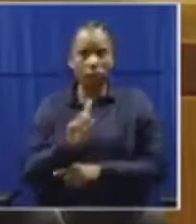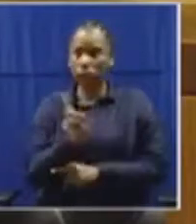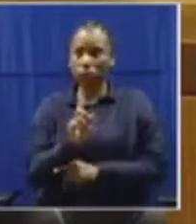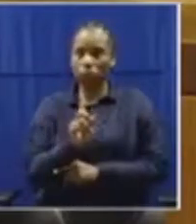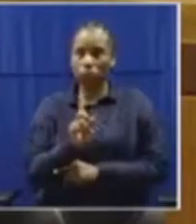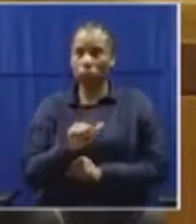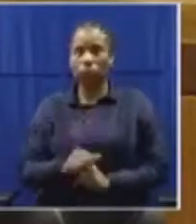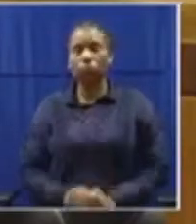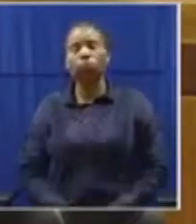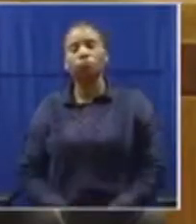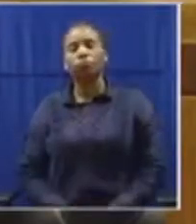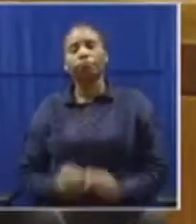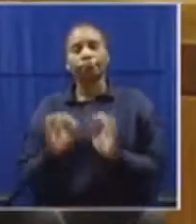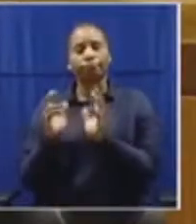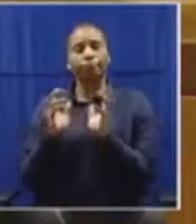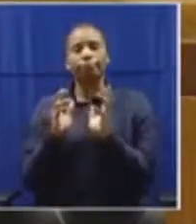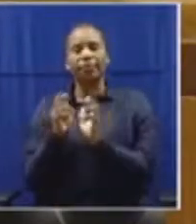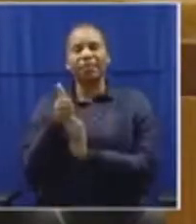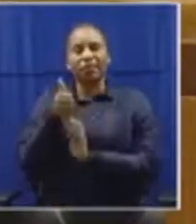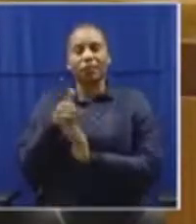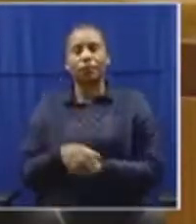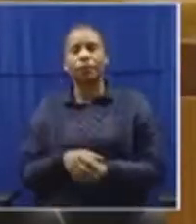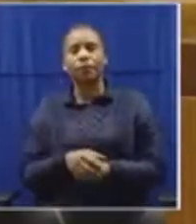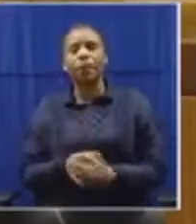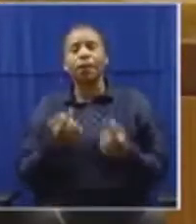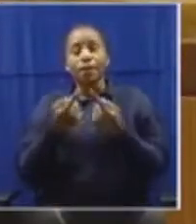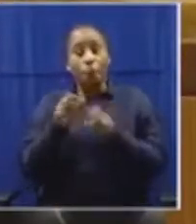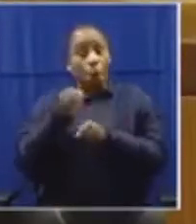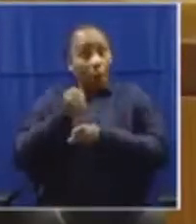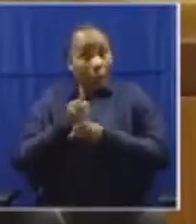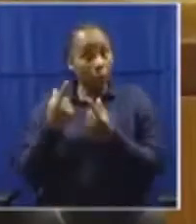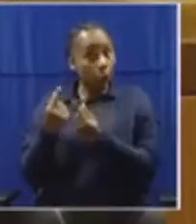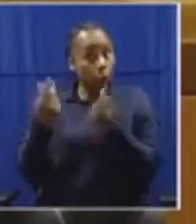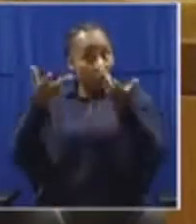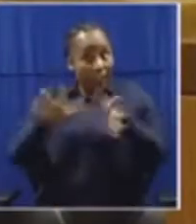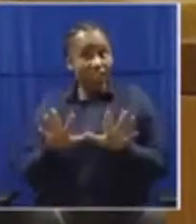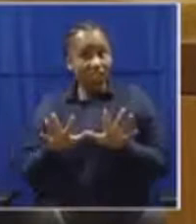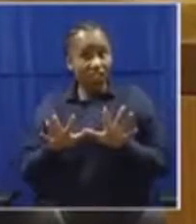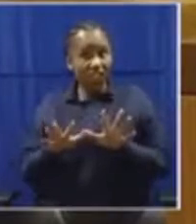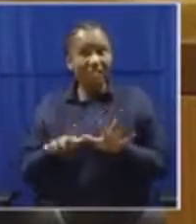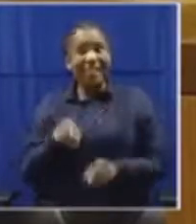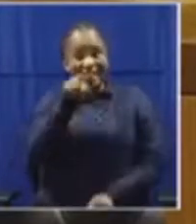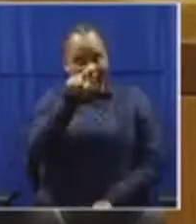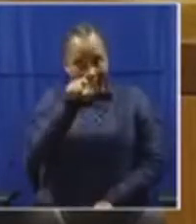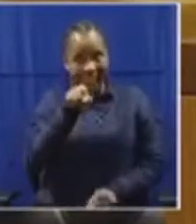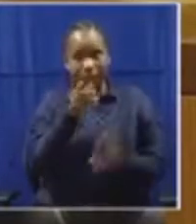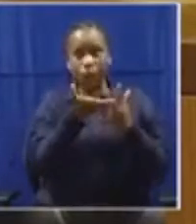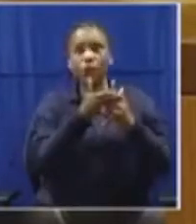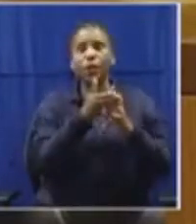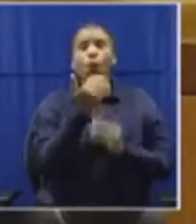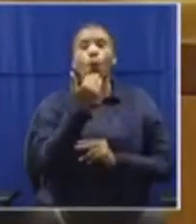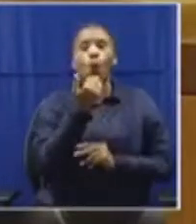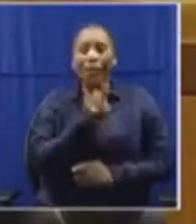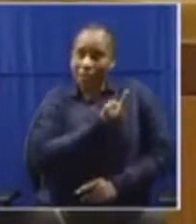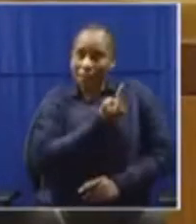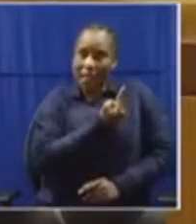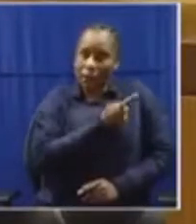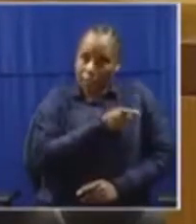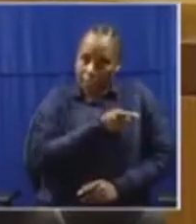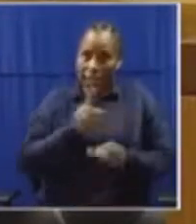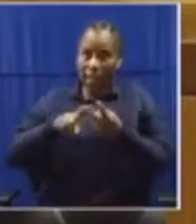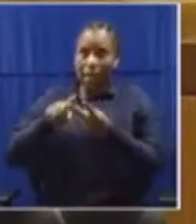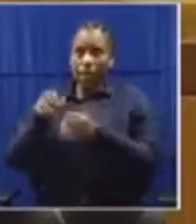Now, for what they did, that is a matter between themselves and their party,